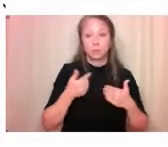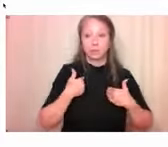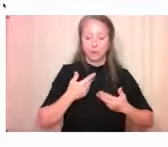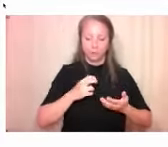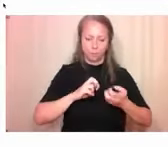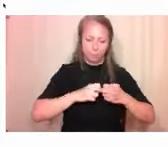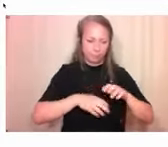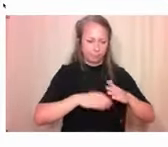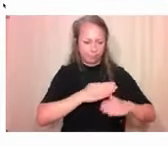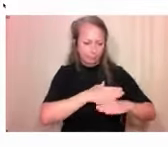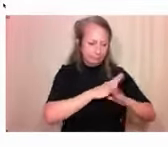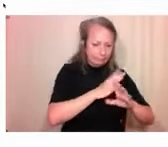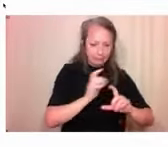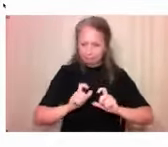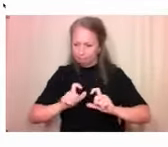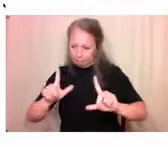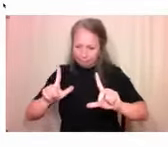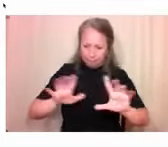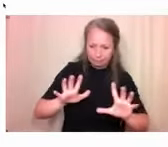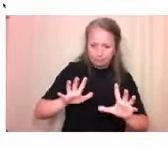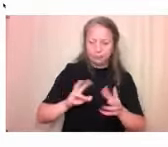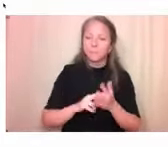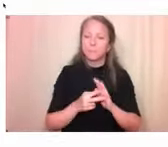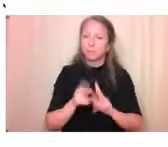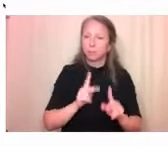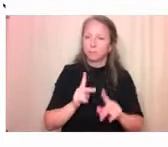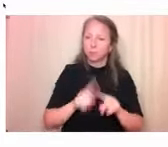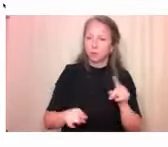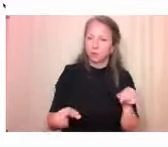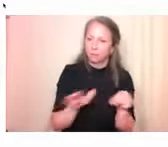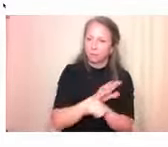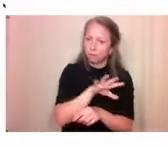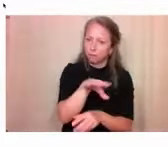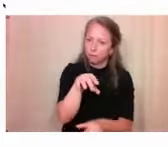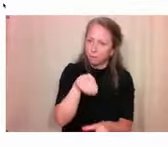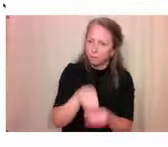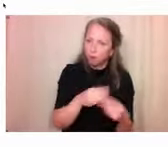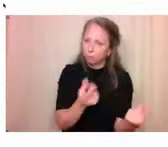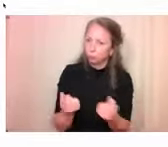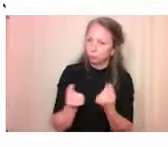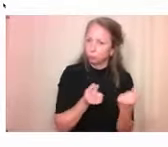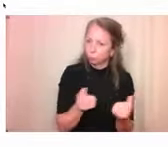fully in their communities or the social life, employment opportunities, and other everyday activities.